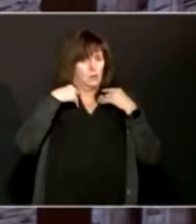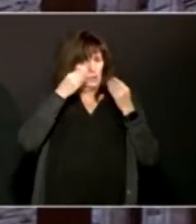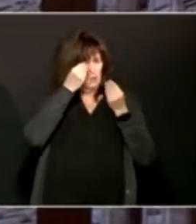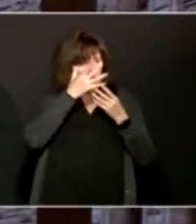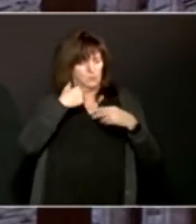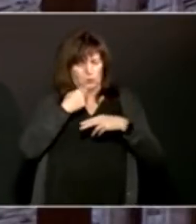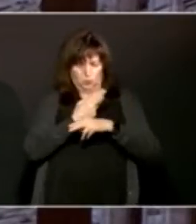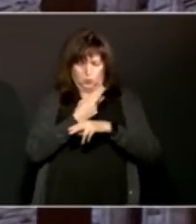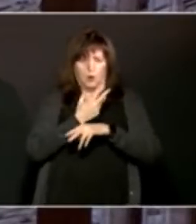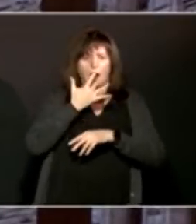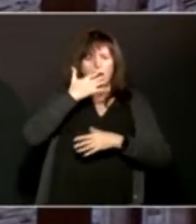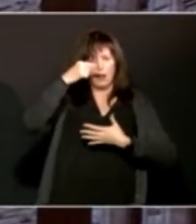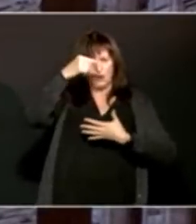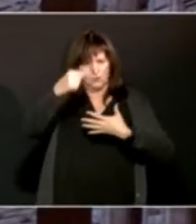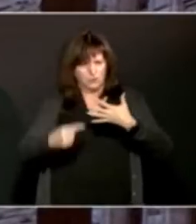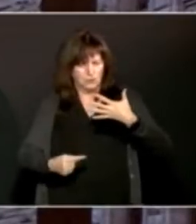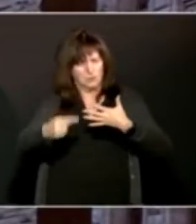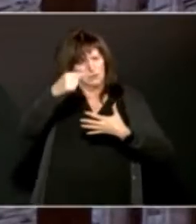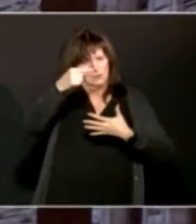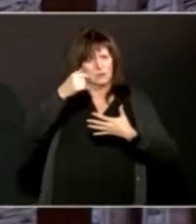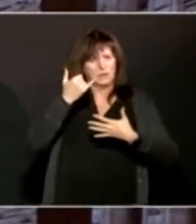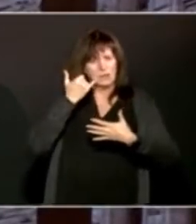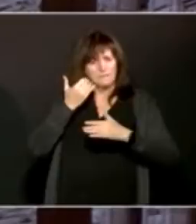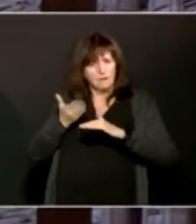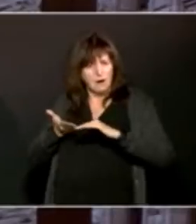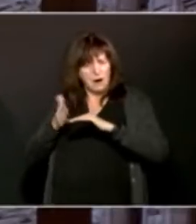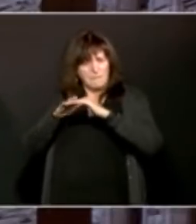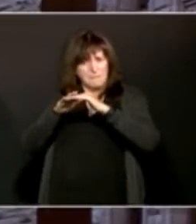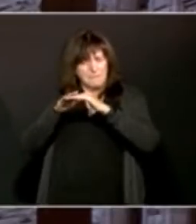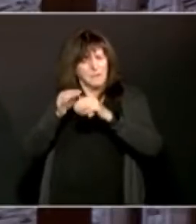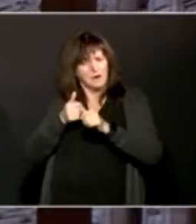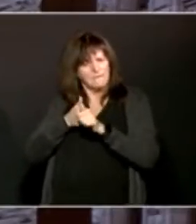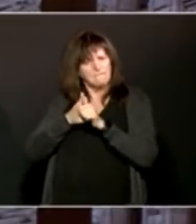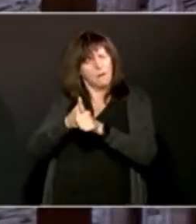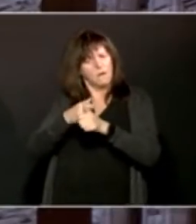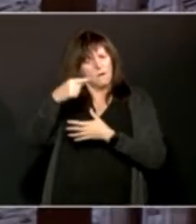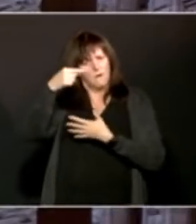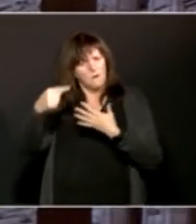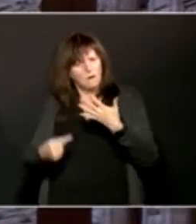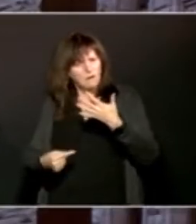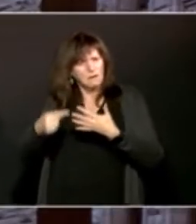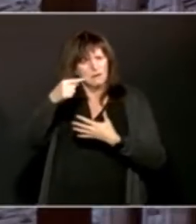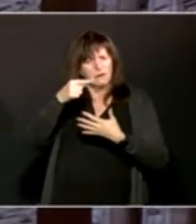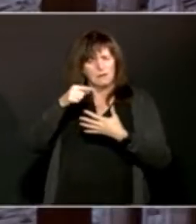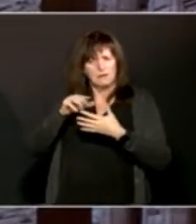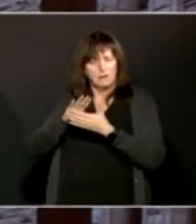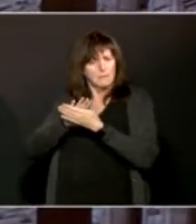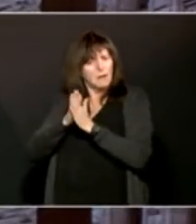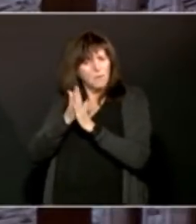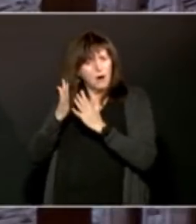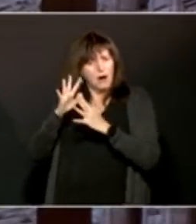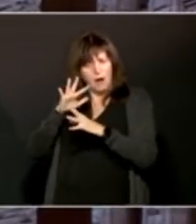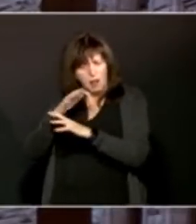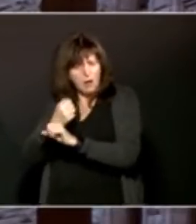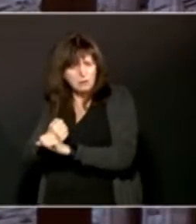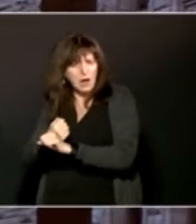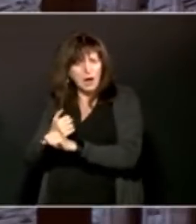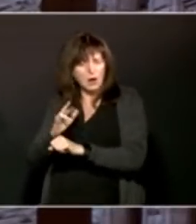our components is to move them into gray or lockdown zone. So, we did some more this past week.